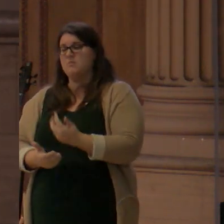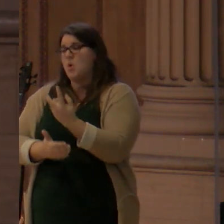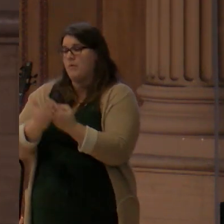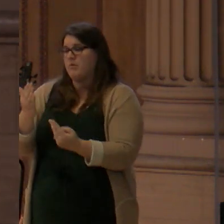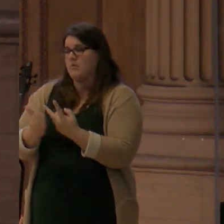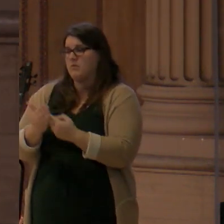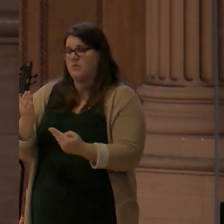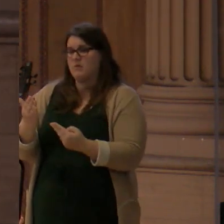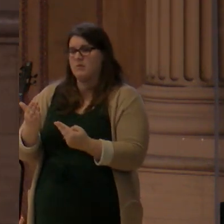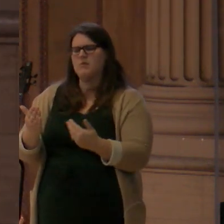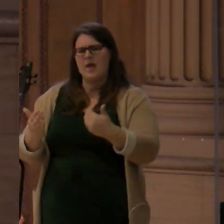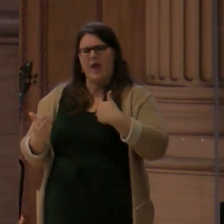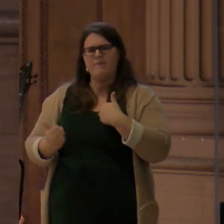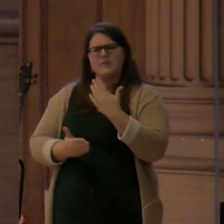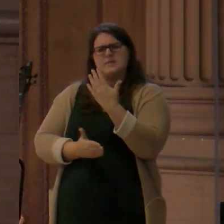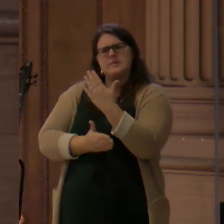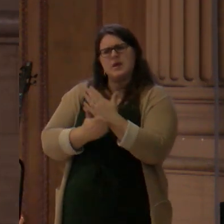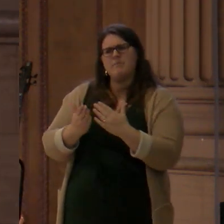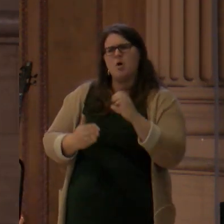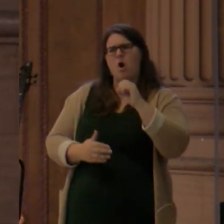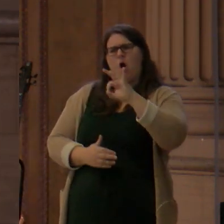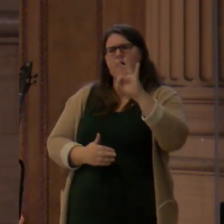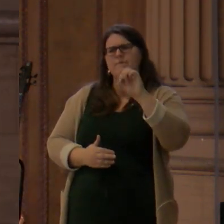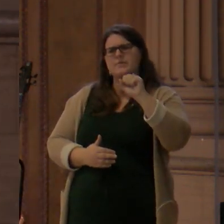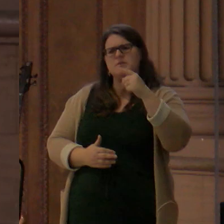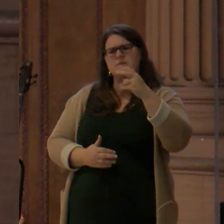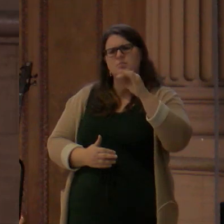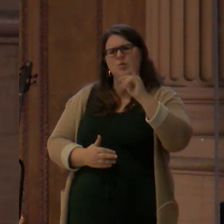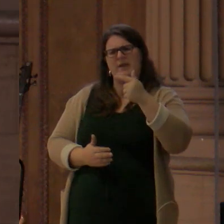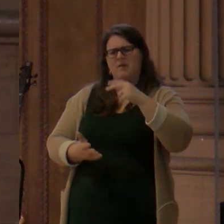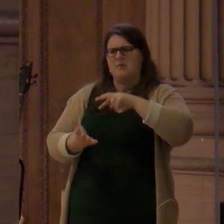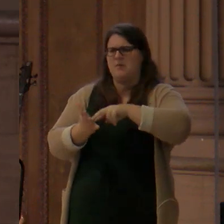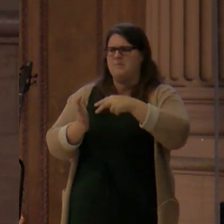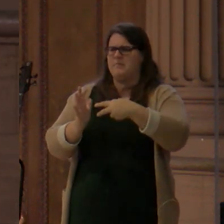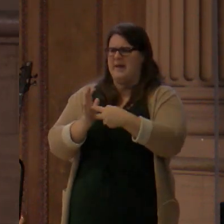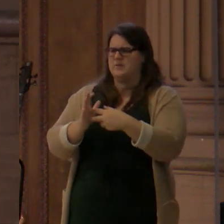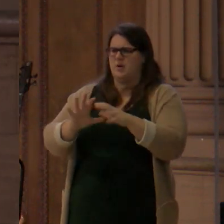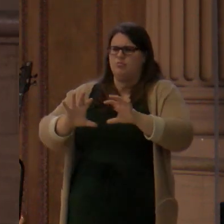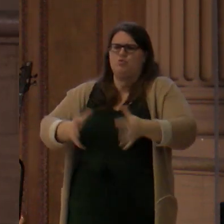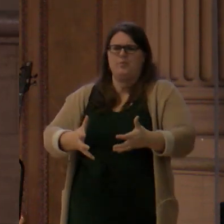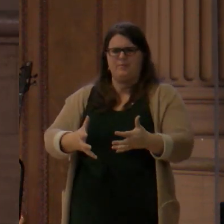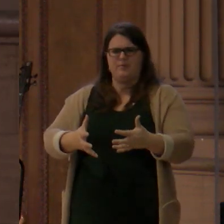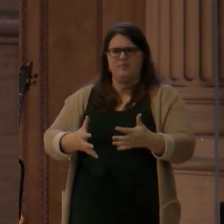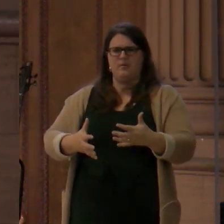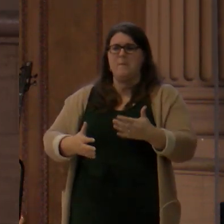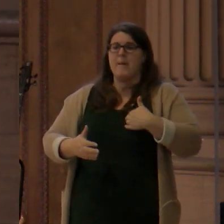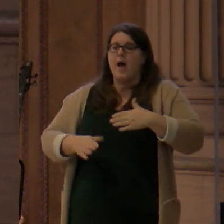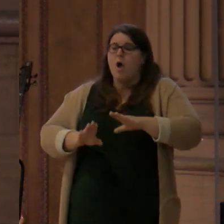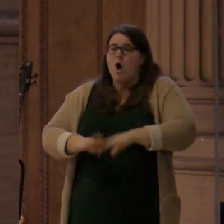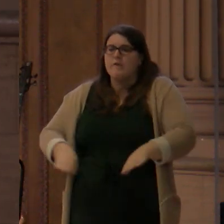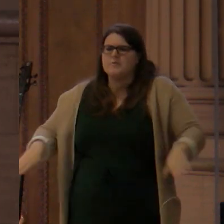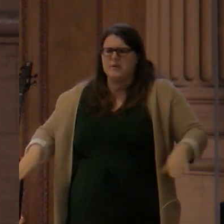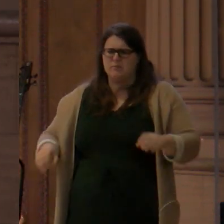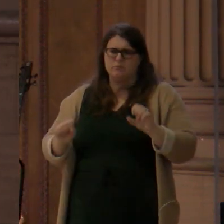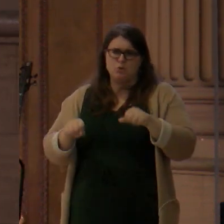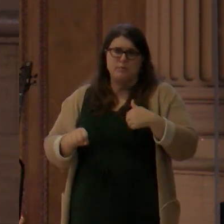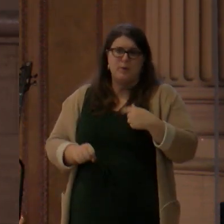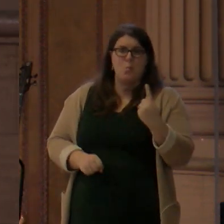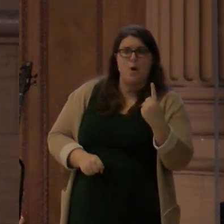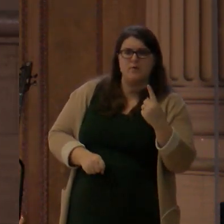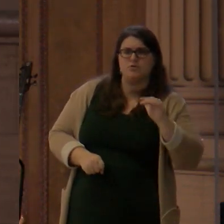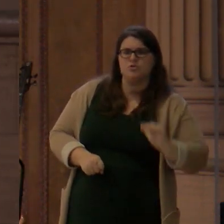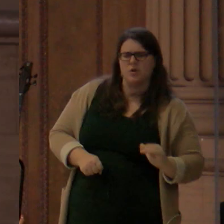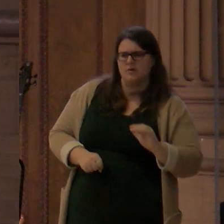individual identity. Here's what I mean by that. The Bible presents humanity as divided it into two groups of people, the